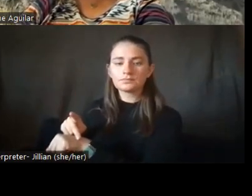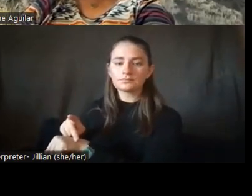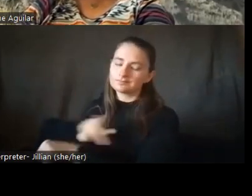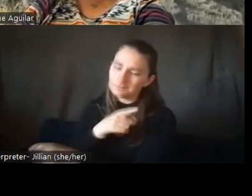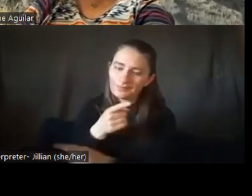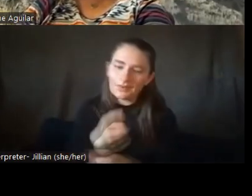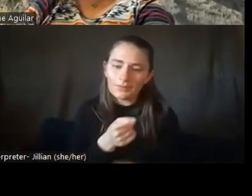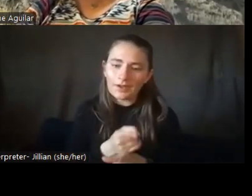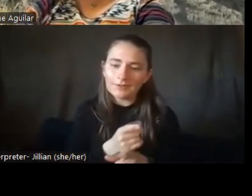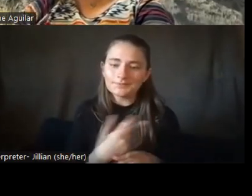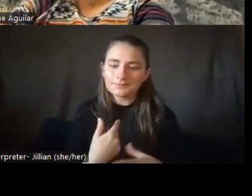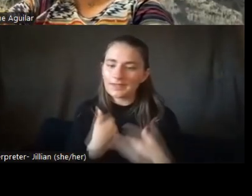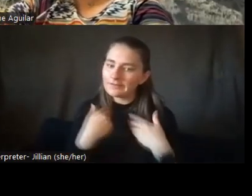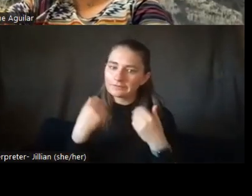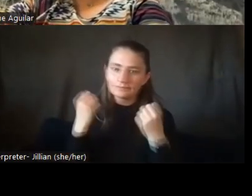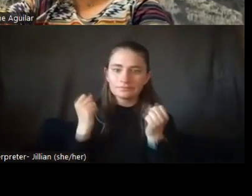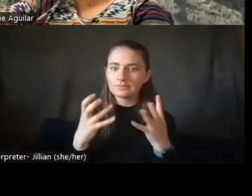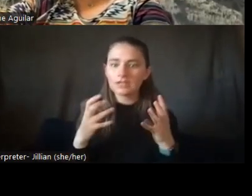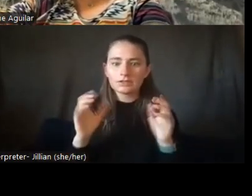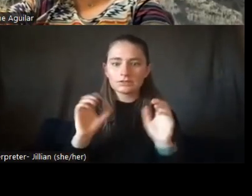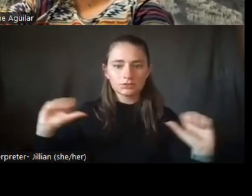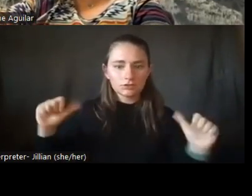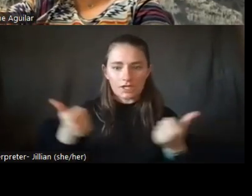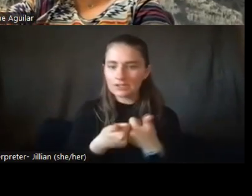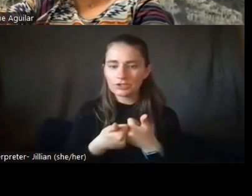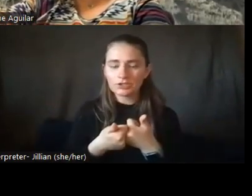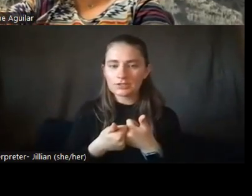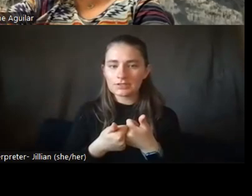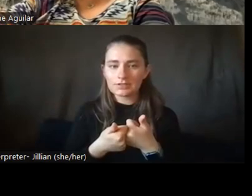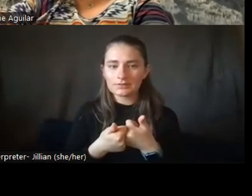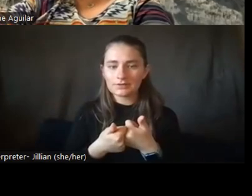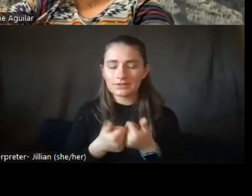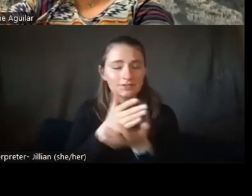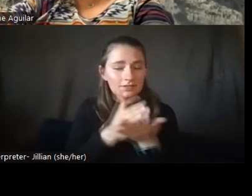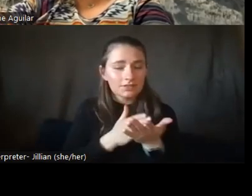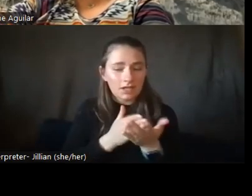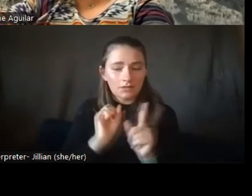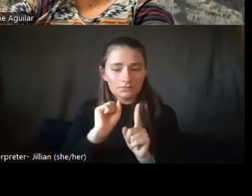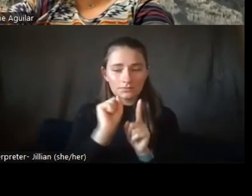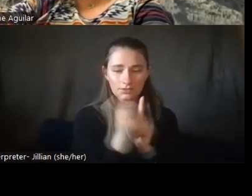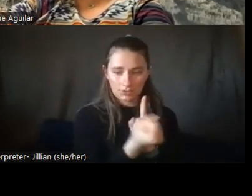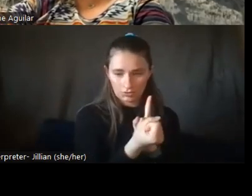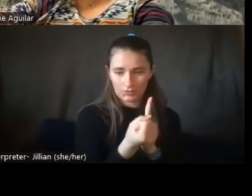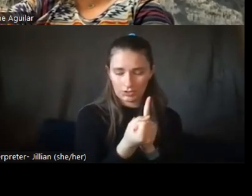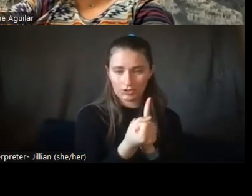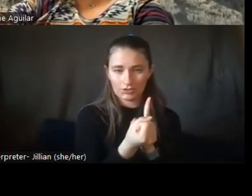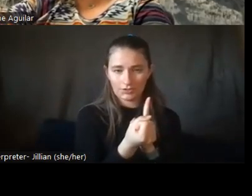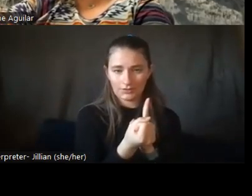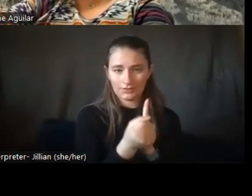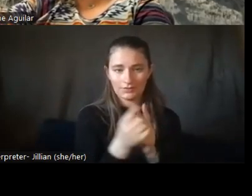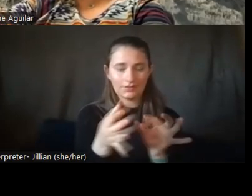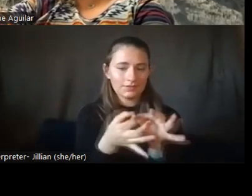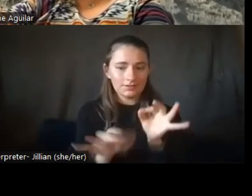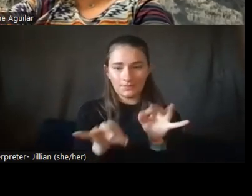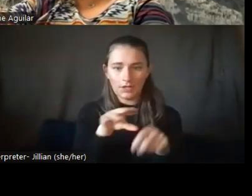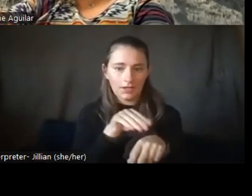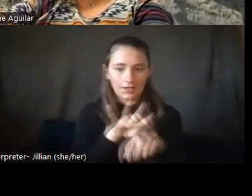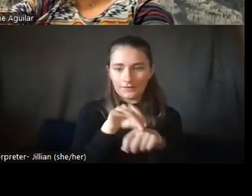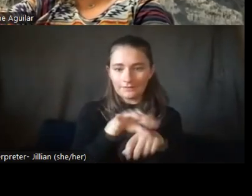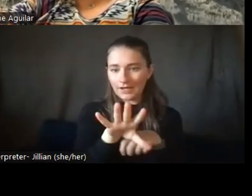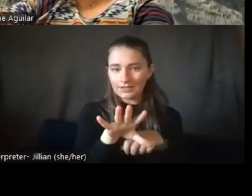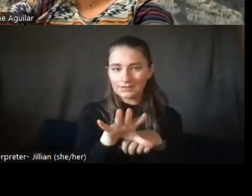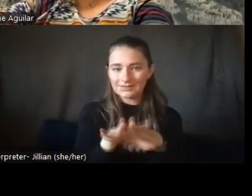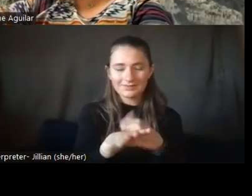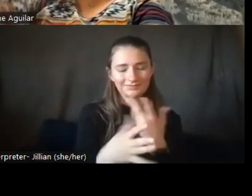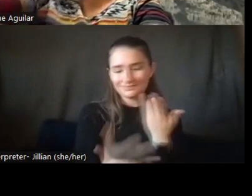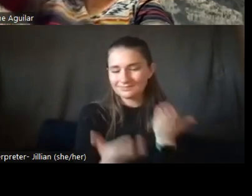amazing challenges that I don't think in certain situations, like Megan is describing, simple advice, um, might do